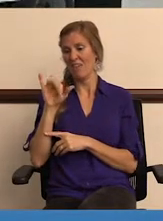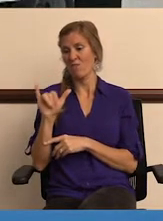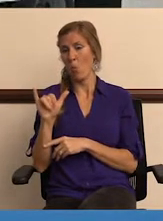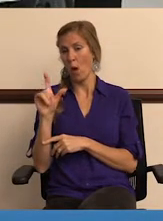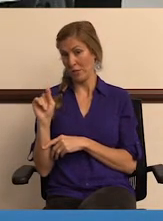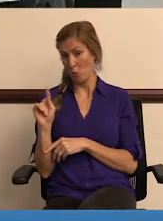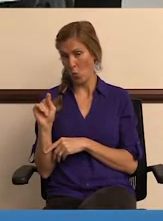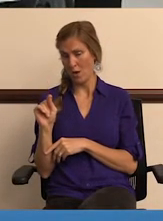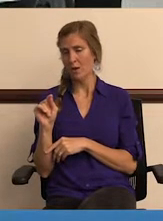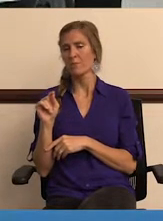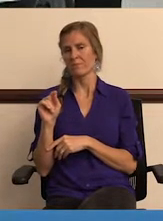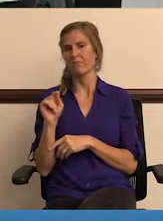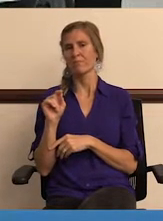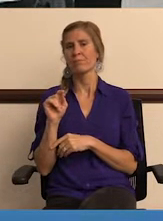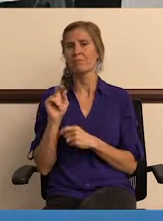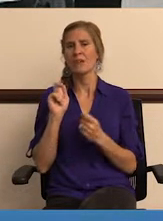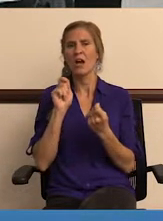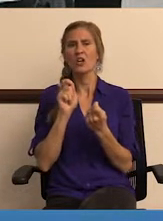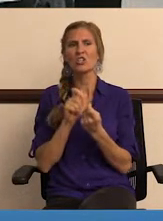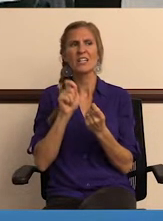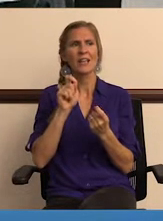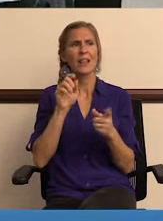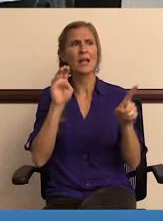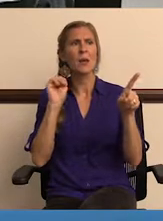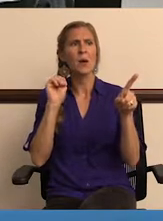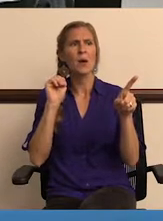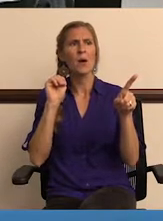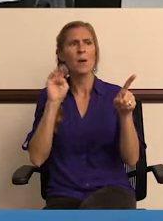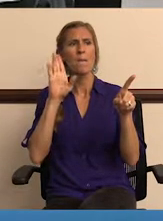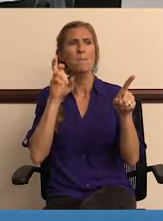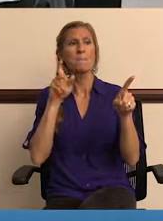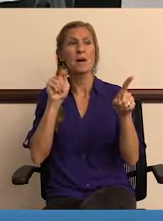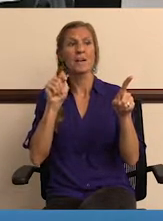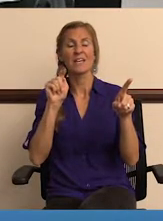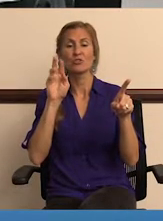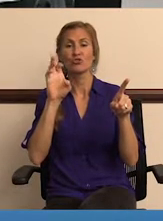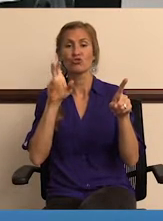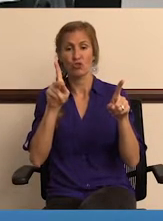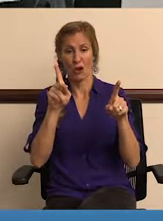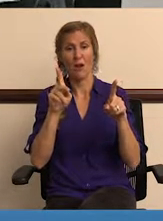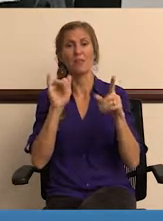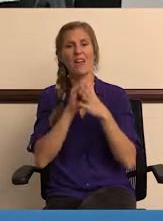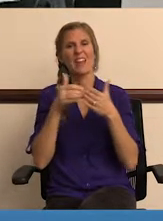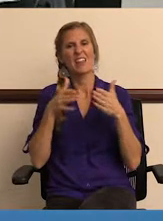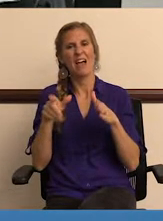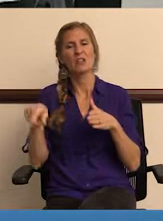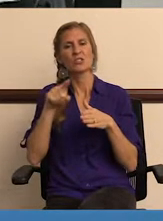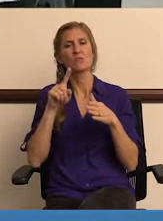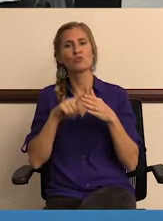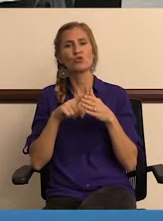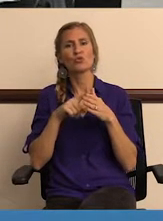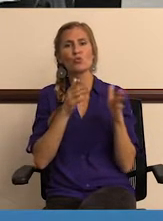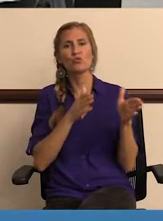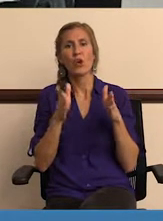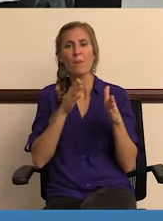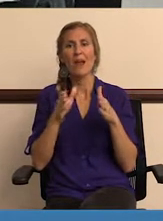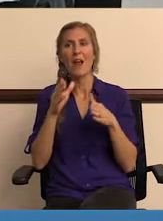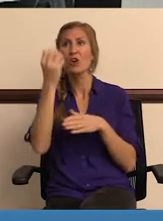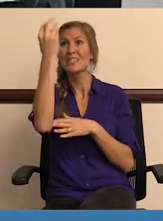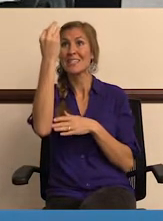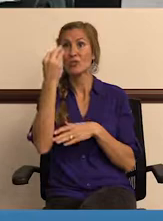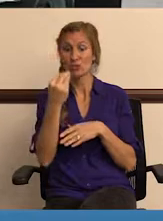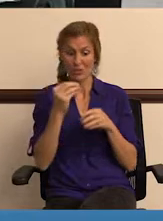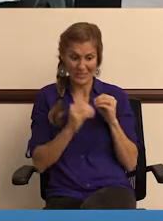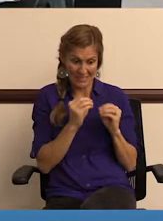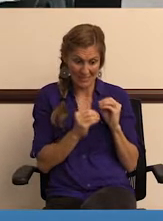FY20 was this articulating arm bucket truck that allows them to repair signals